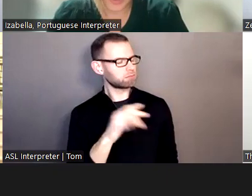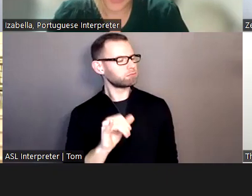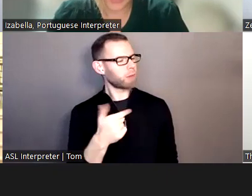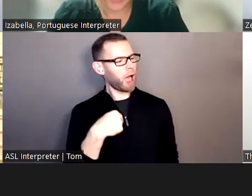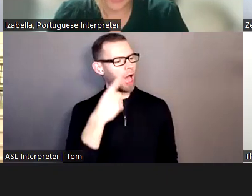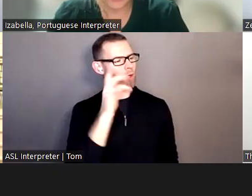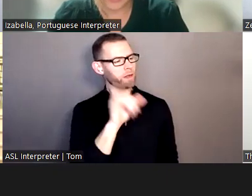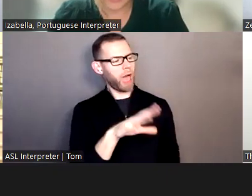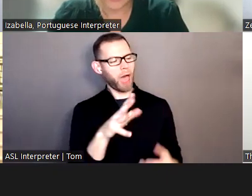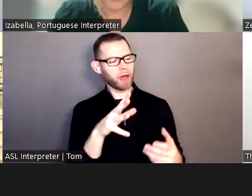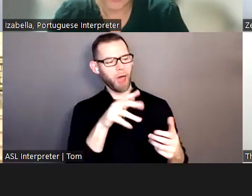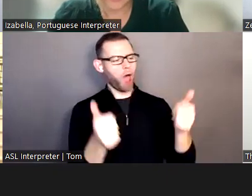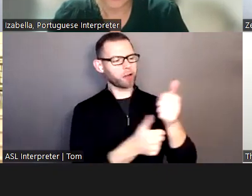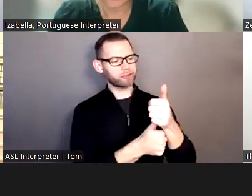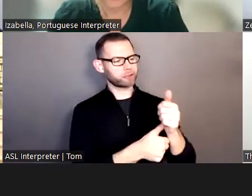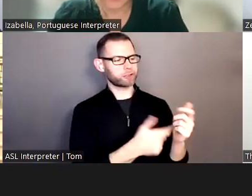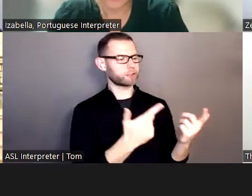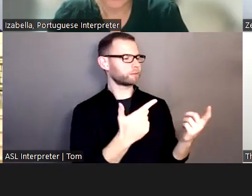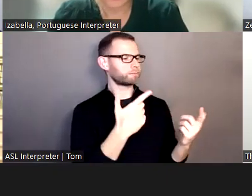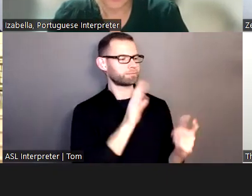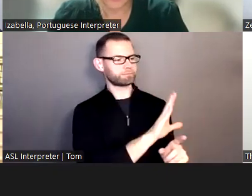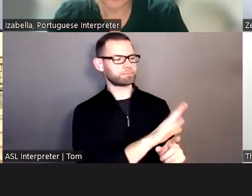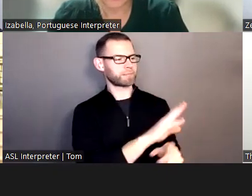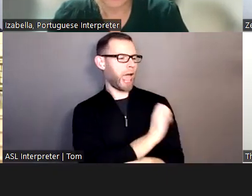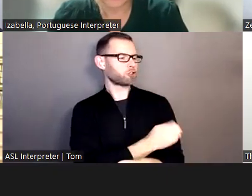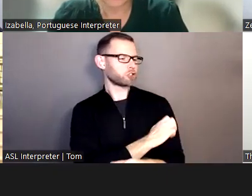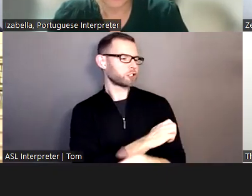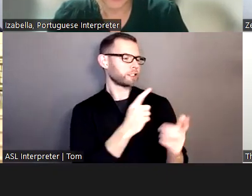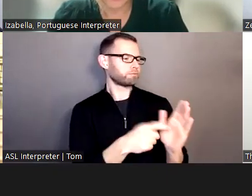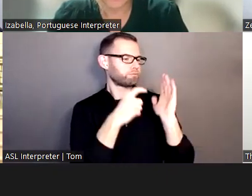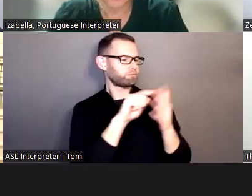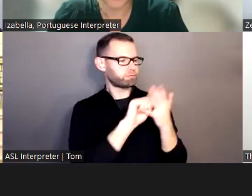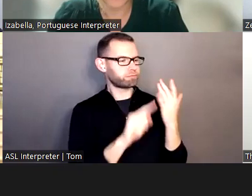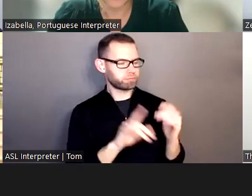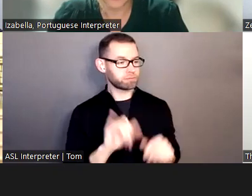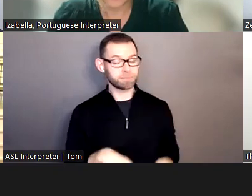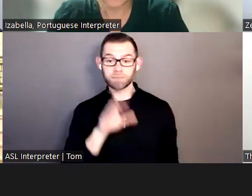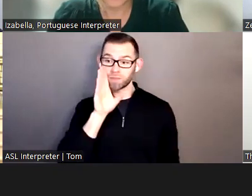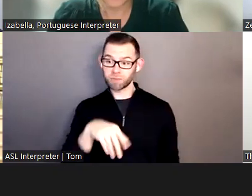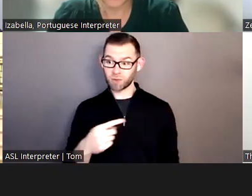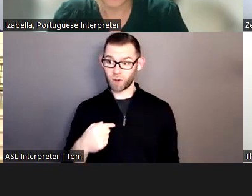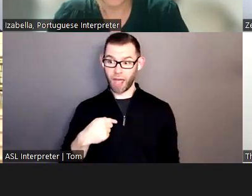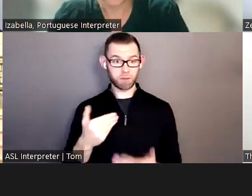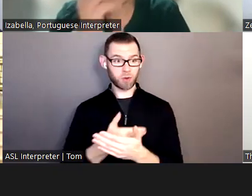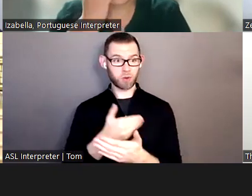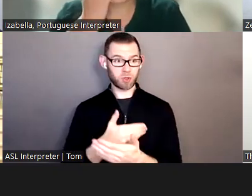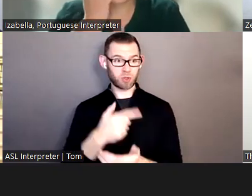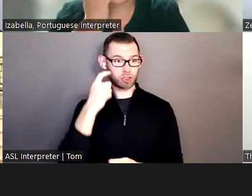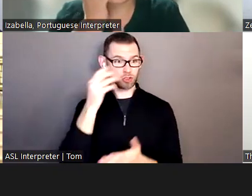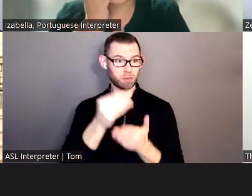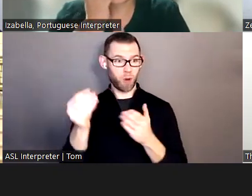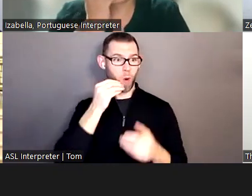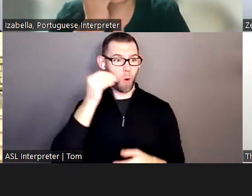something. And coming to the realization as a new homeowner in the area that this